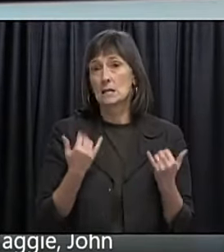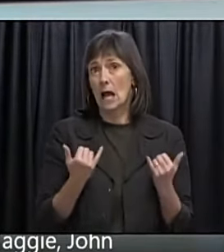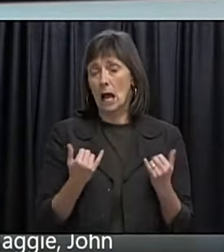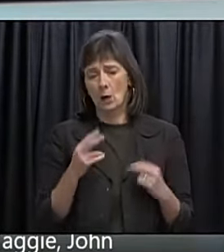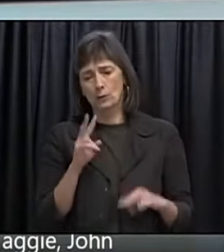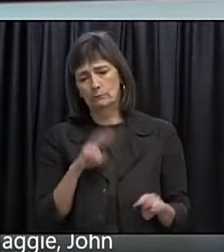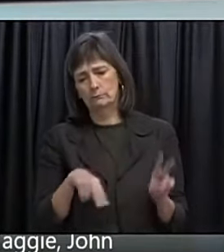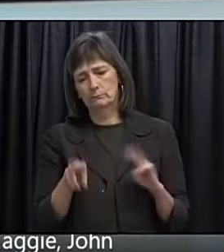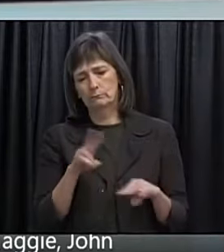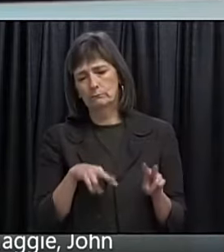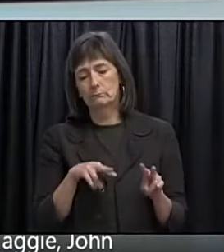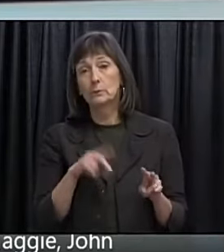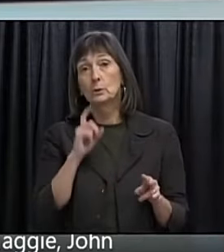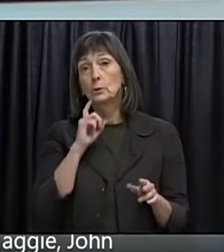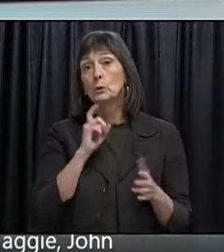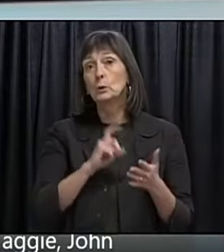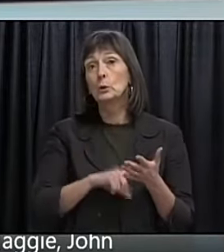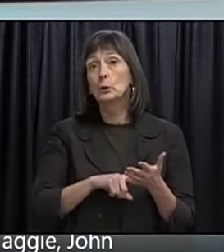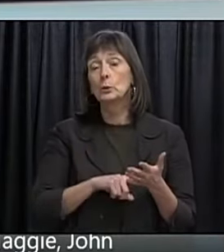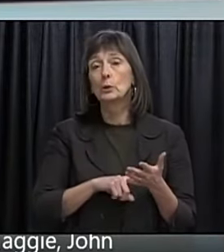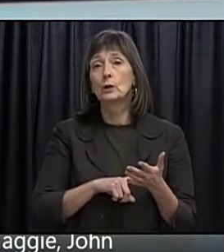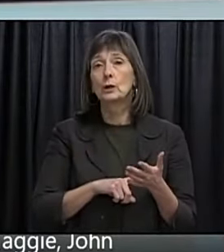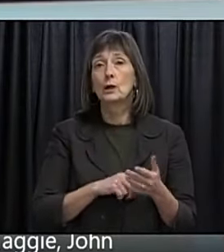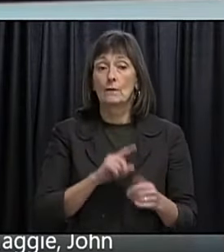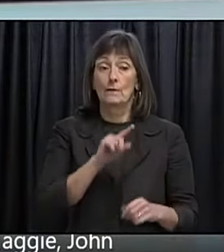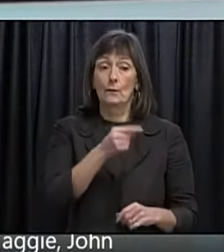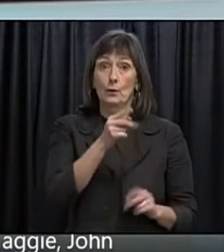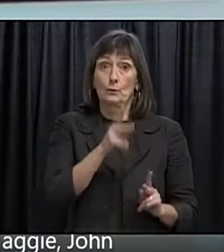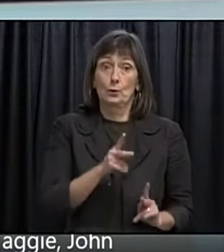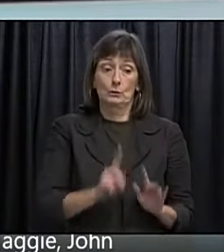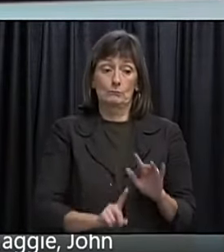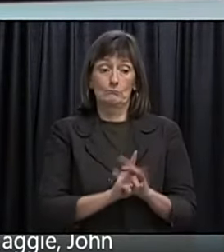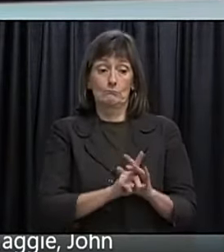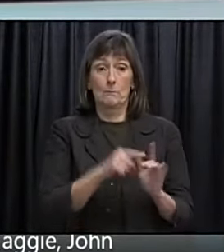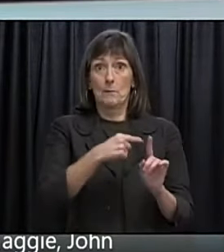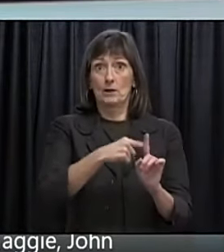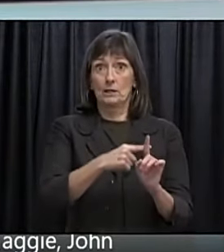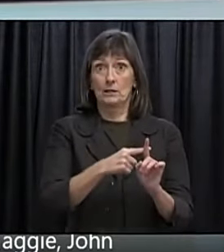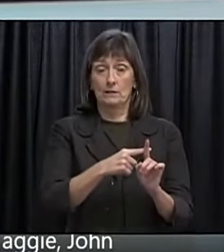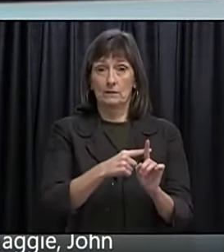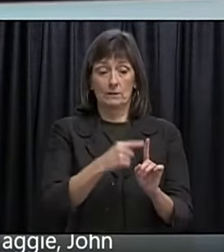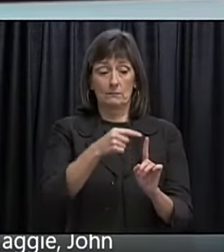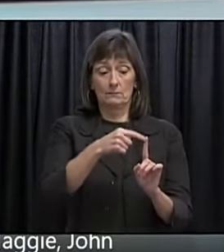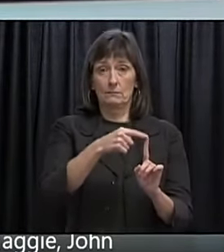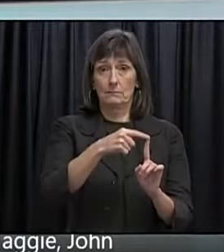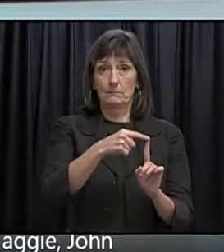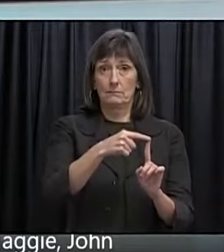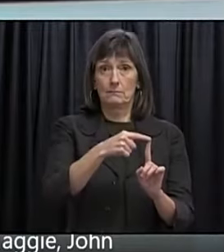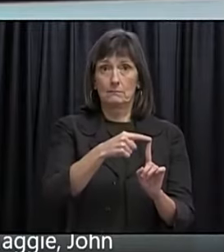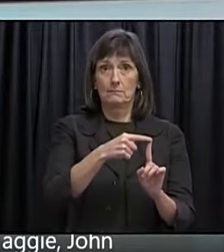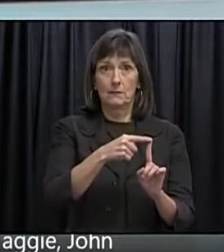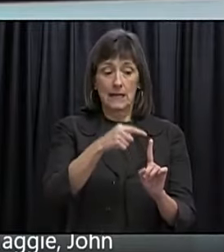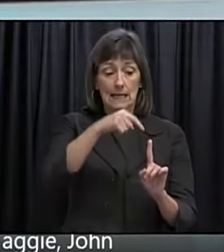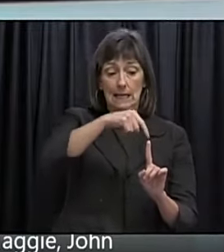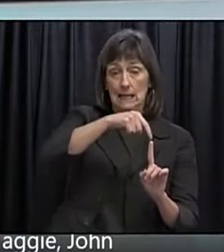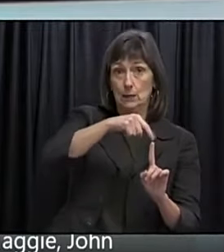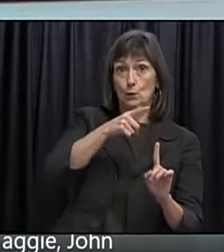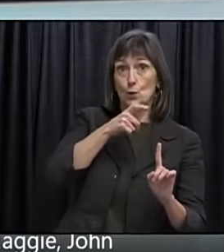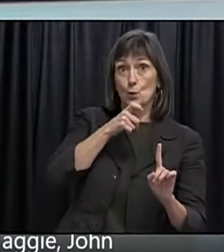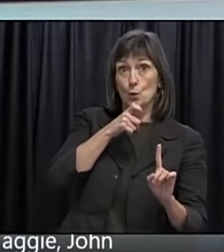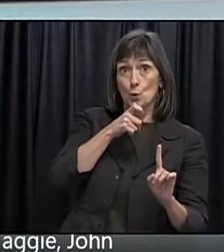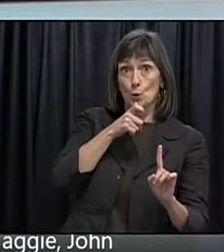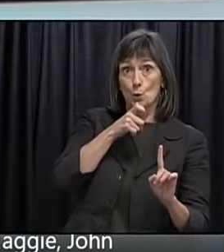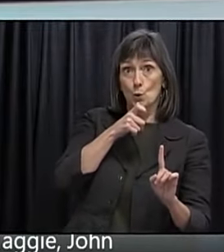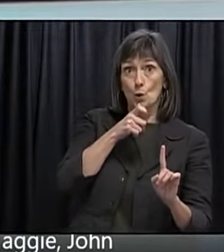Is that the first person in there. Who we identify as testing positive. Is not always the first person